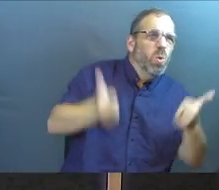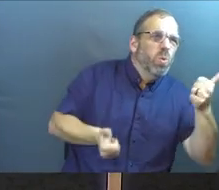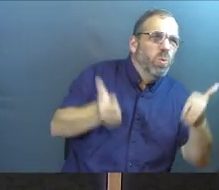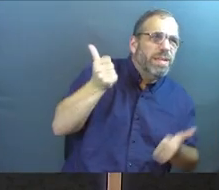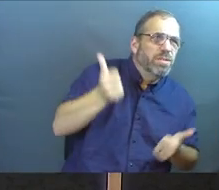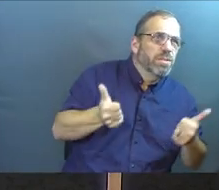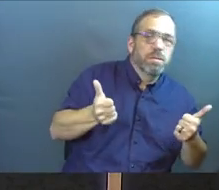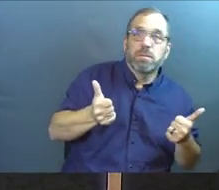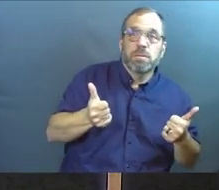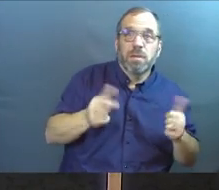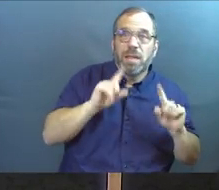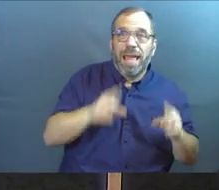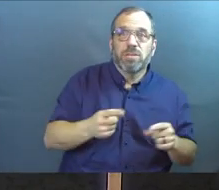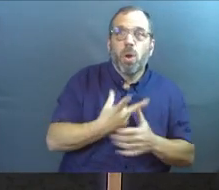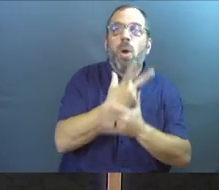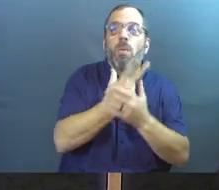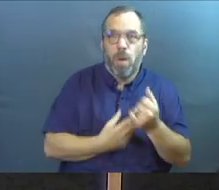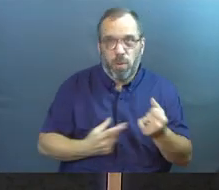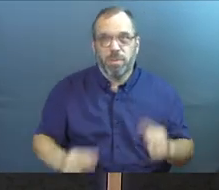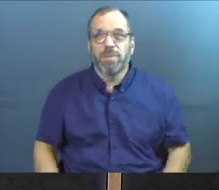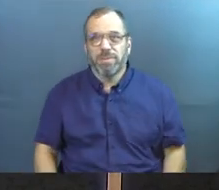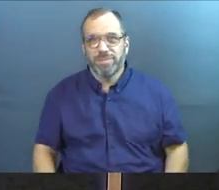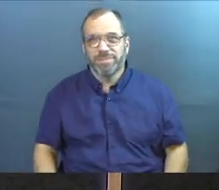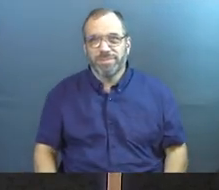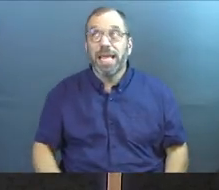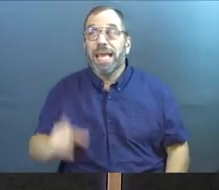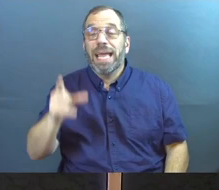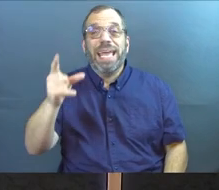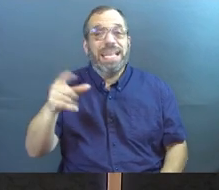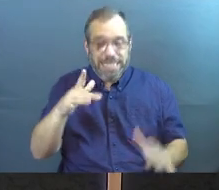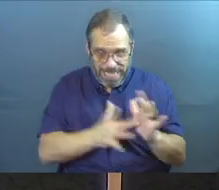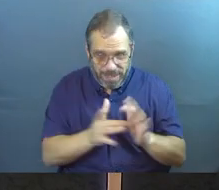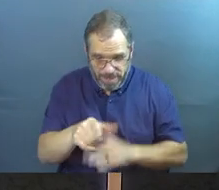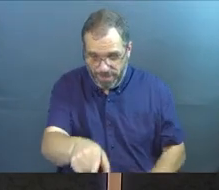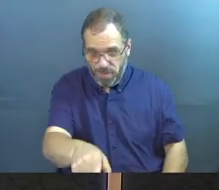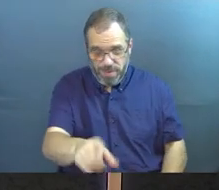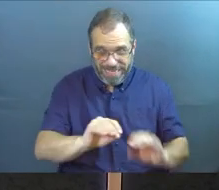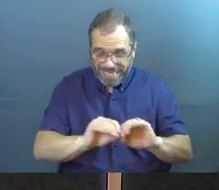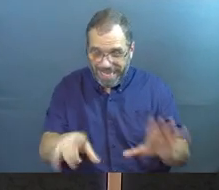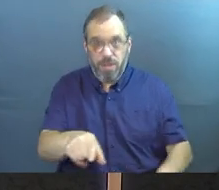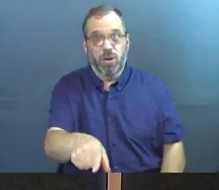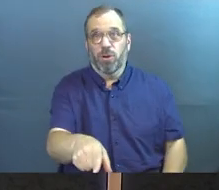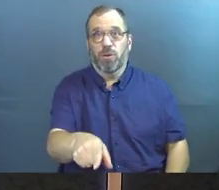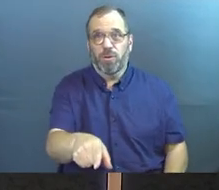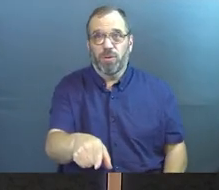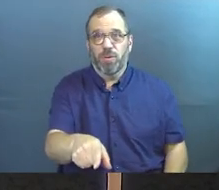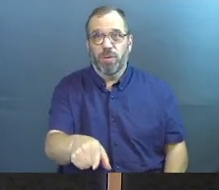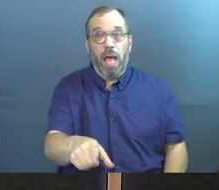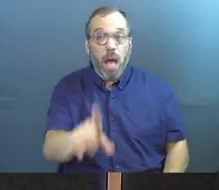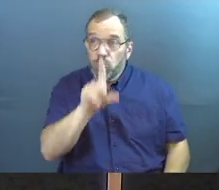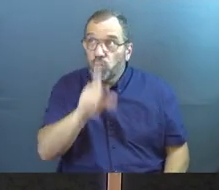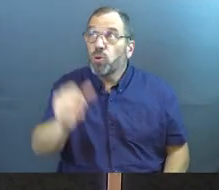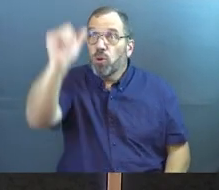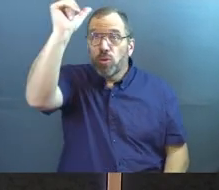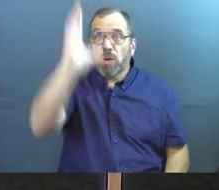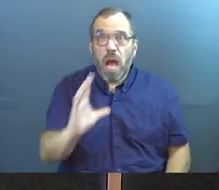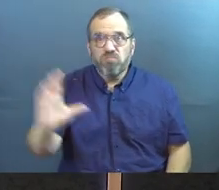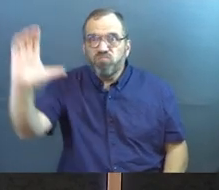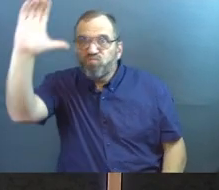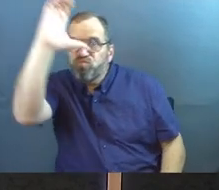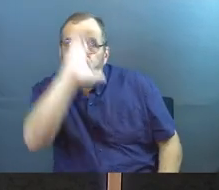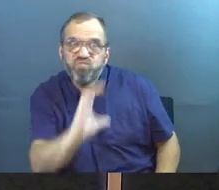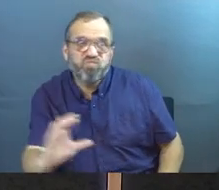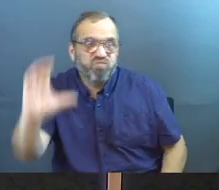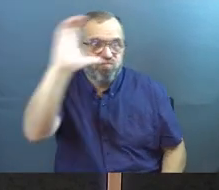seeking God? And the answer is it's both. It's always in the Scripture. It's always both. And it's true. God is always